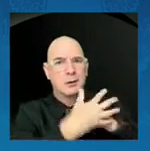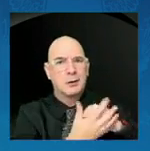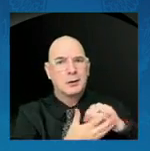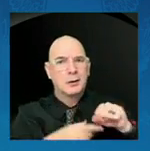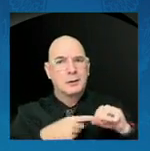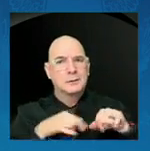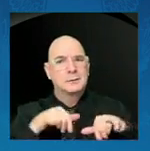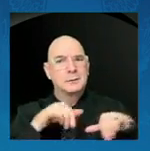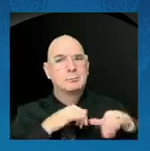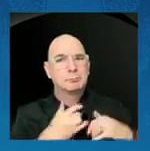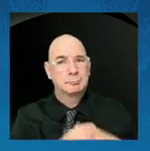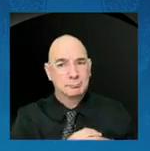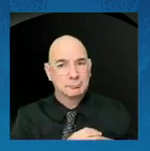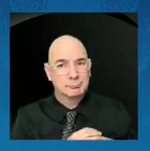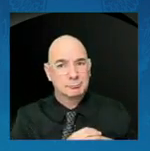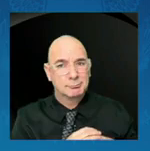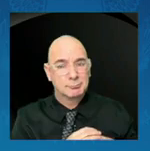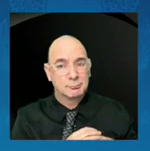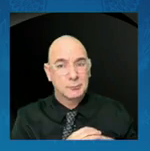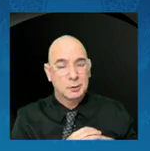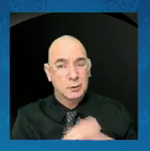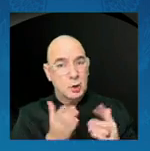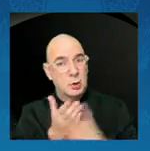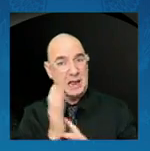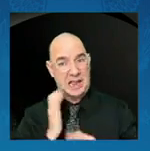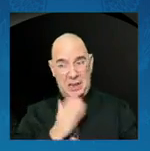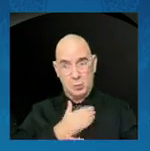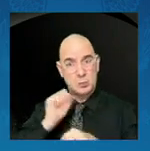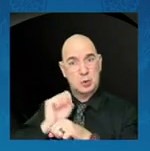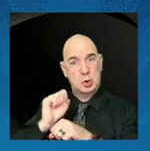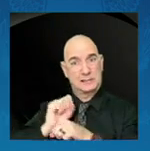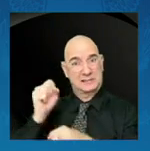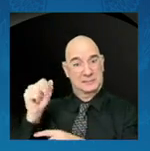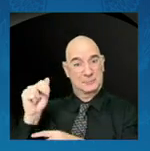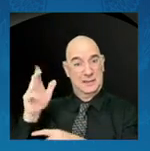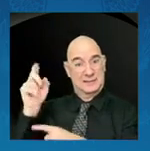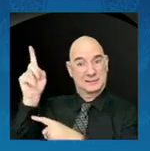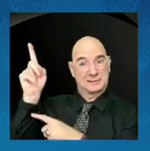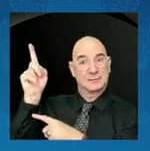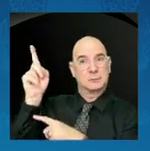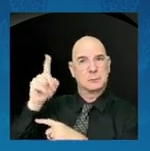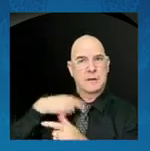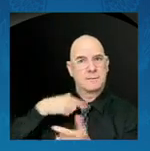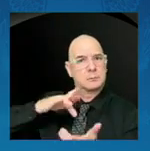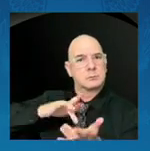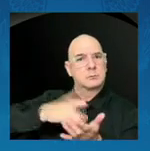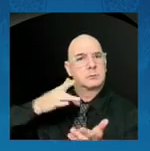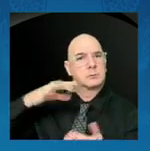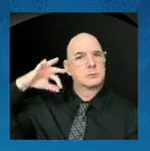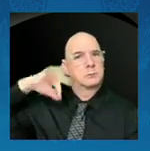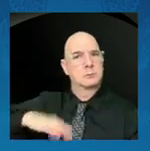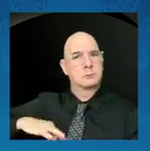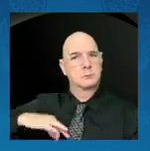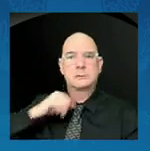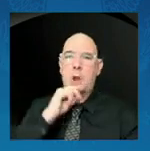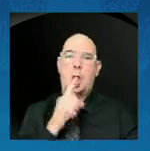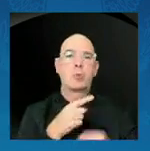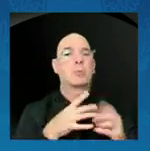an opportunity. To benefit. Not only. American people. But all. humanity.